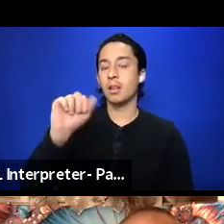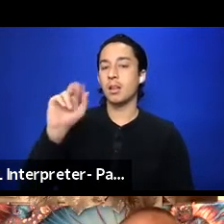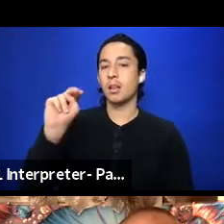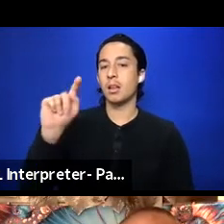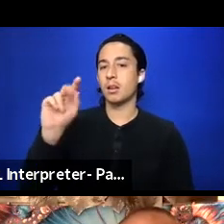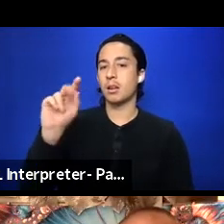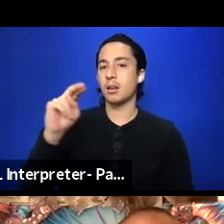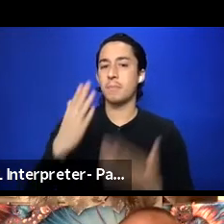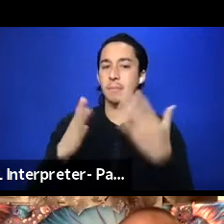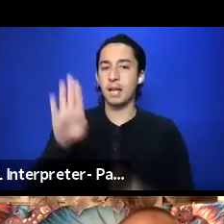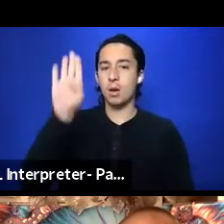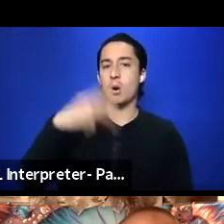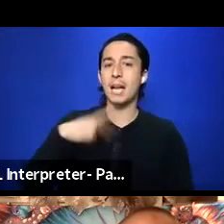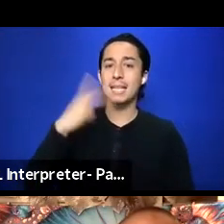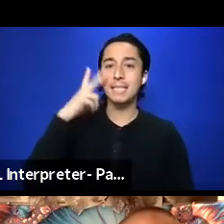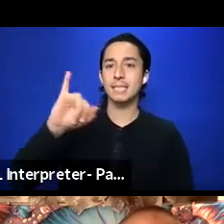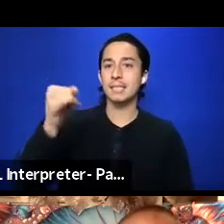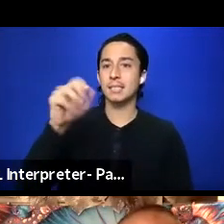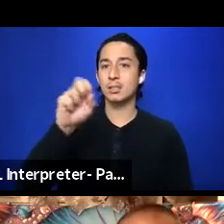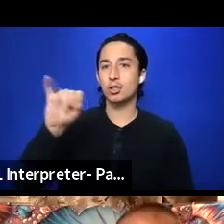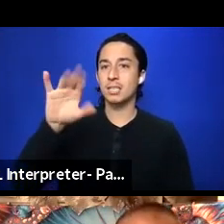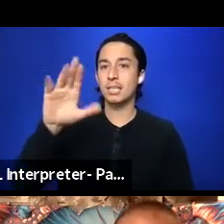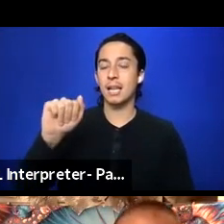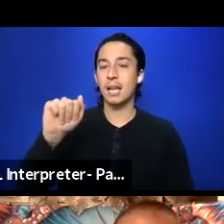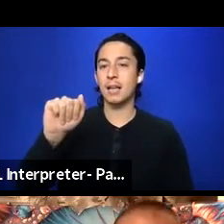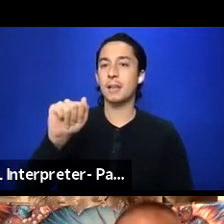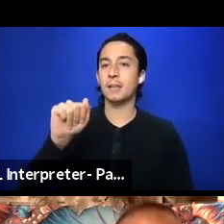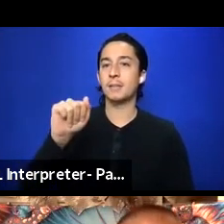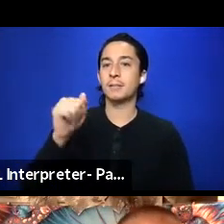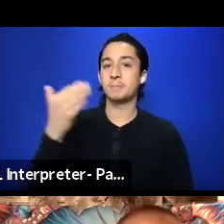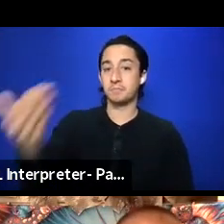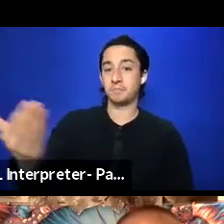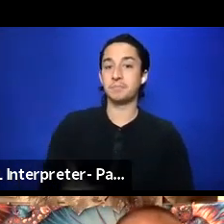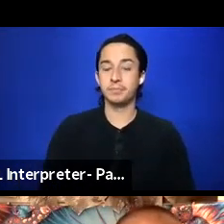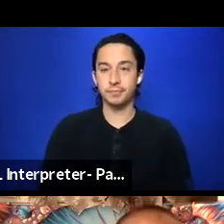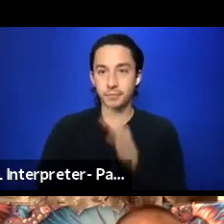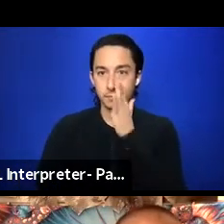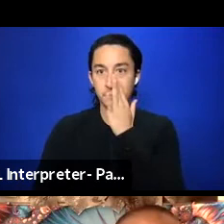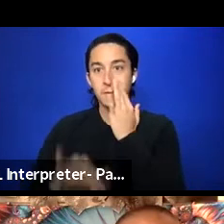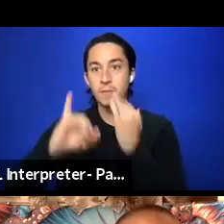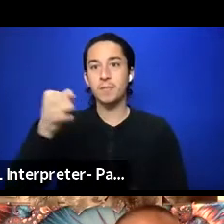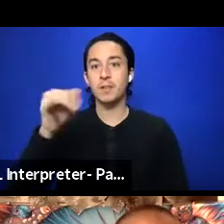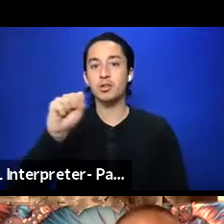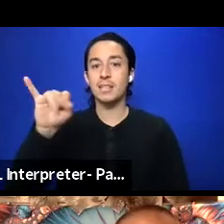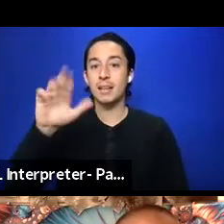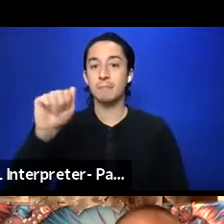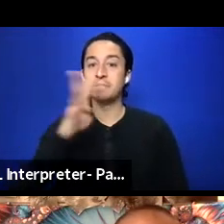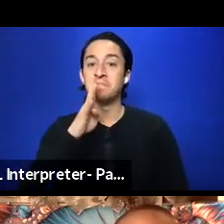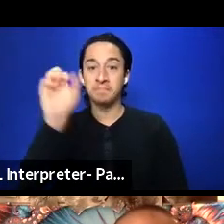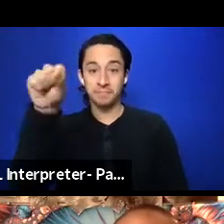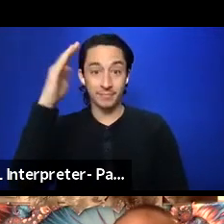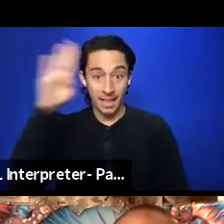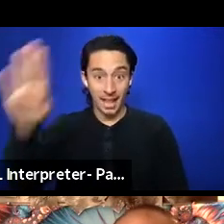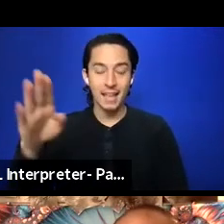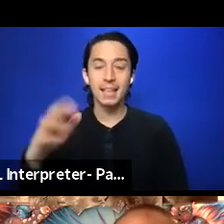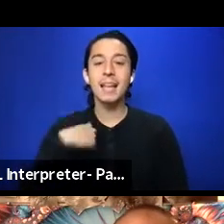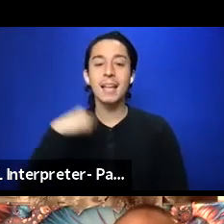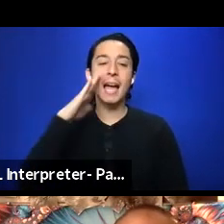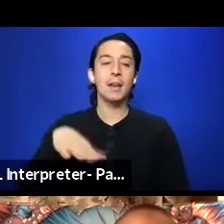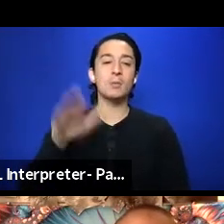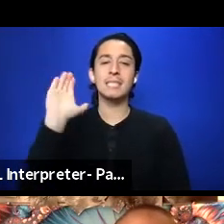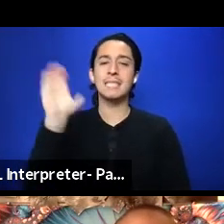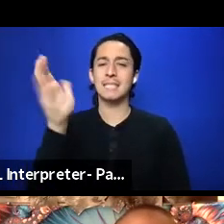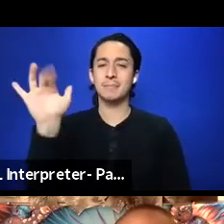I see Jessica raised hand there. Yes, hi. I know it's like, it seems like everything